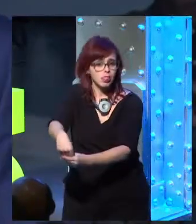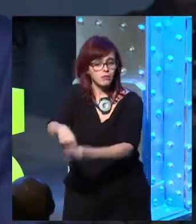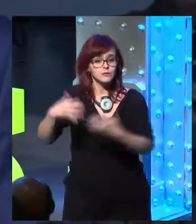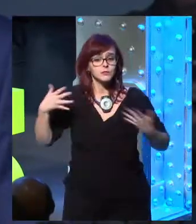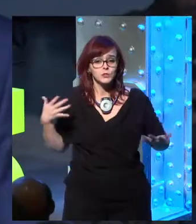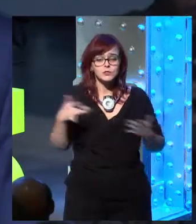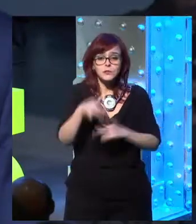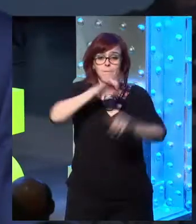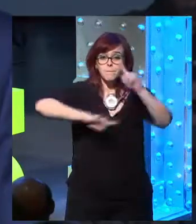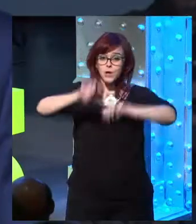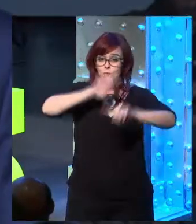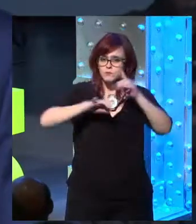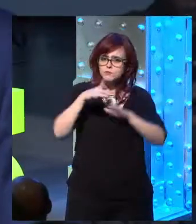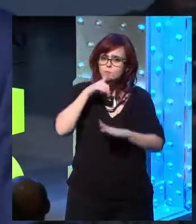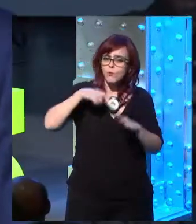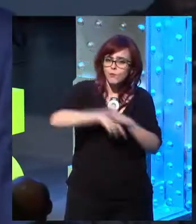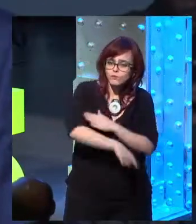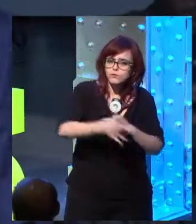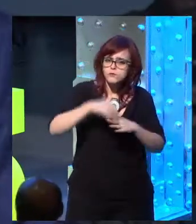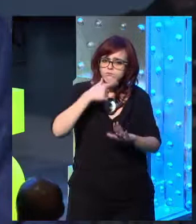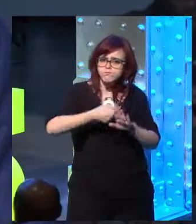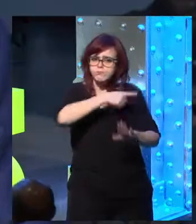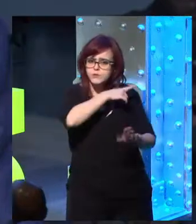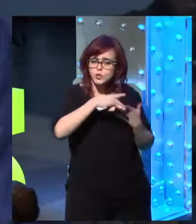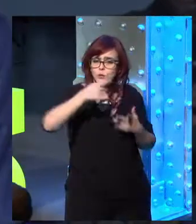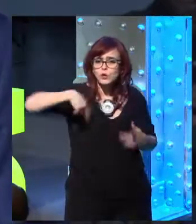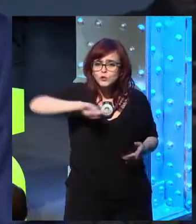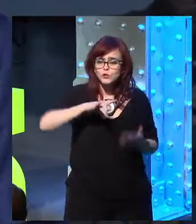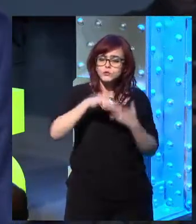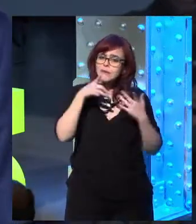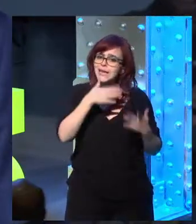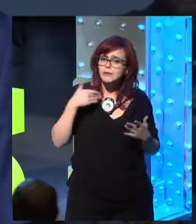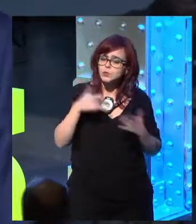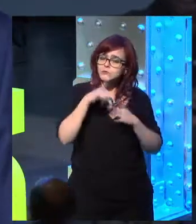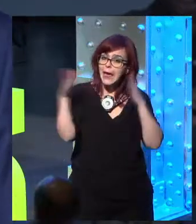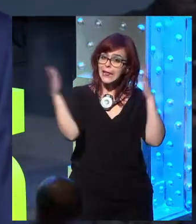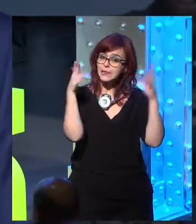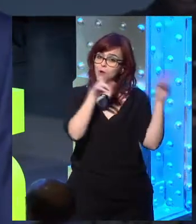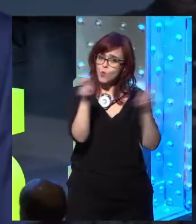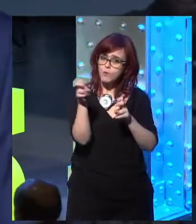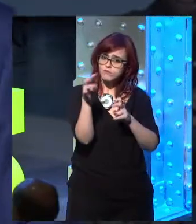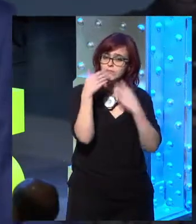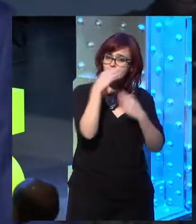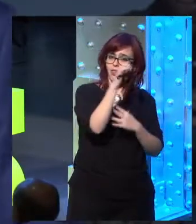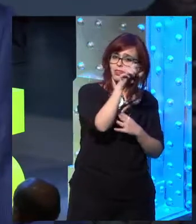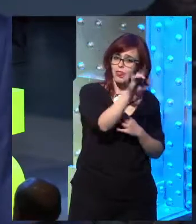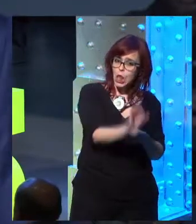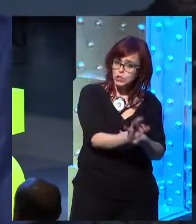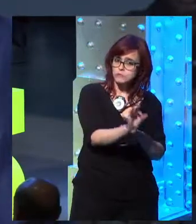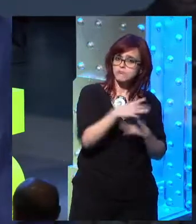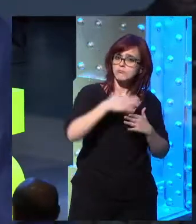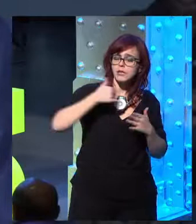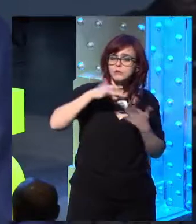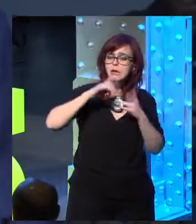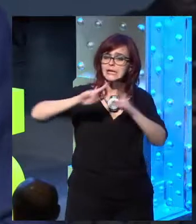all, to all these problems, deep and radical problems, we want to give